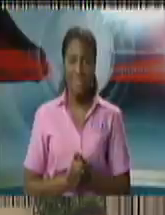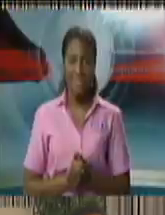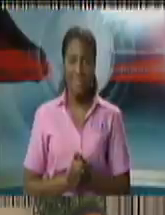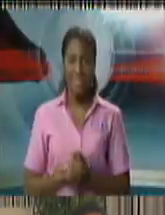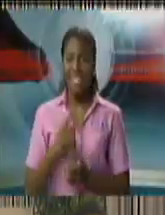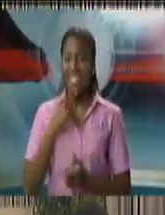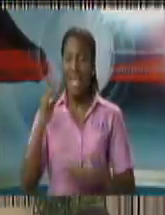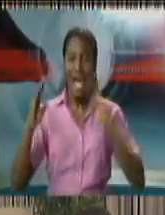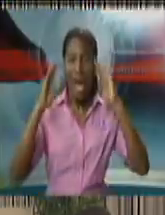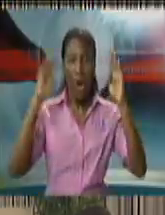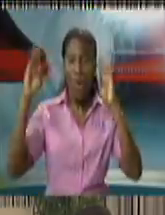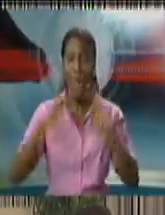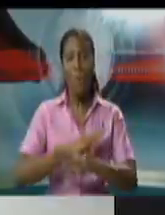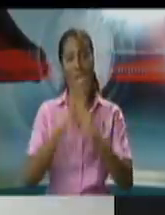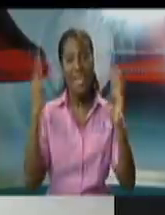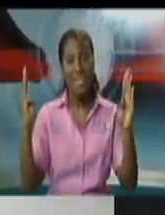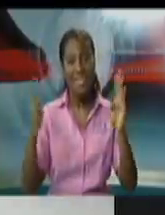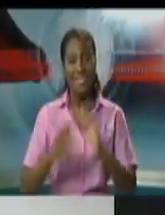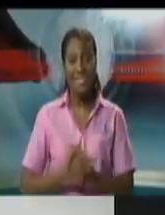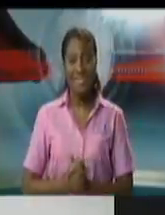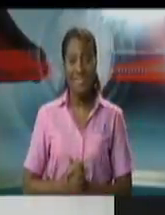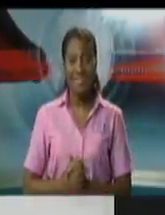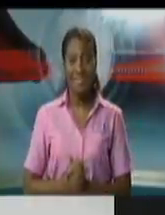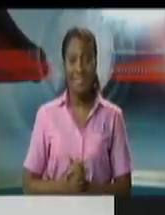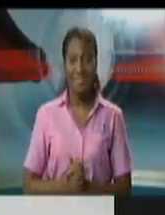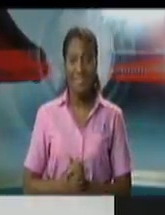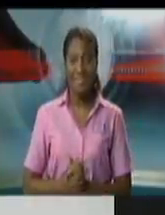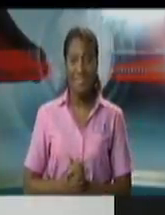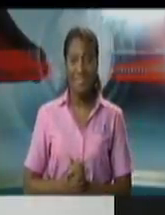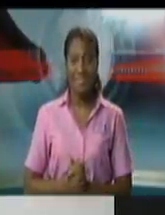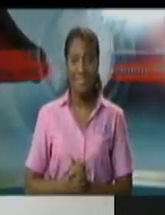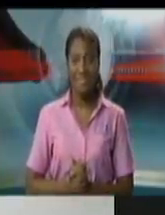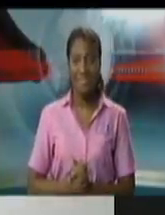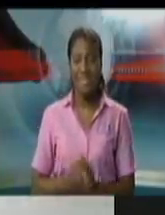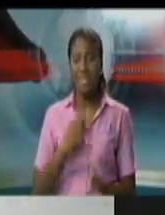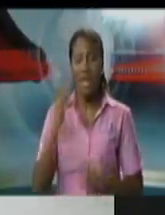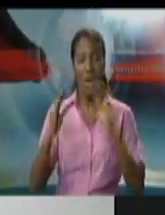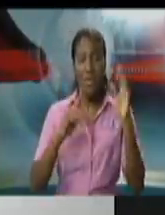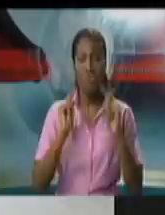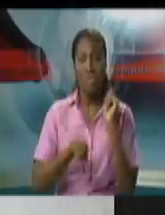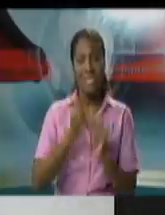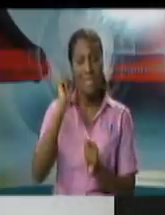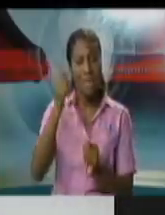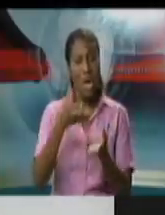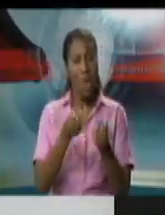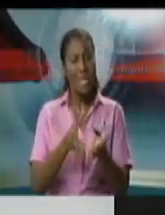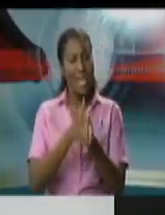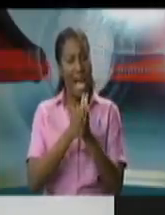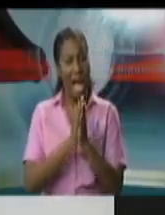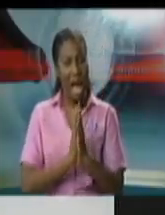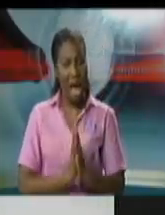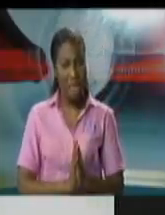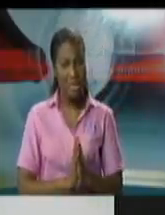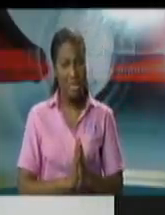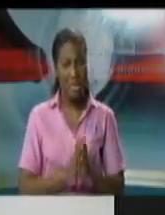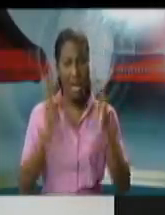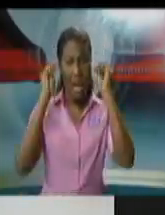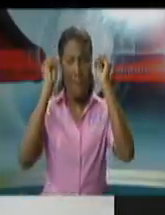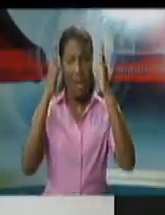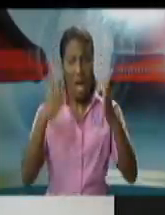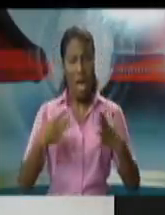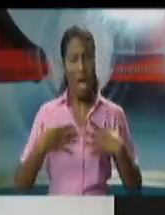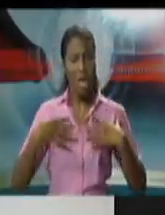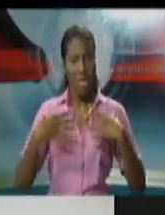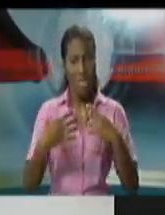hello good morning good morning hi morning head table good morning trinidad and tobago minister del singha two questions to you i'll ask my first now